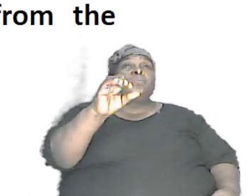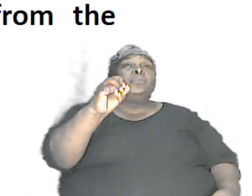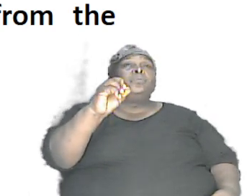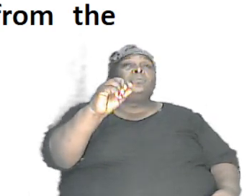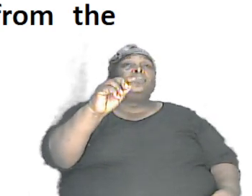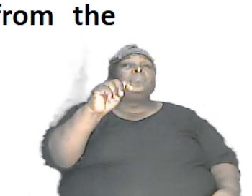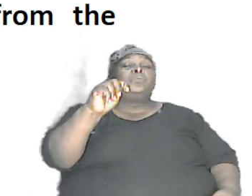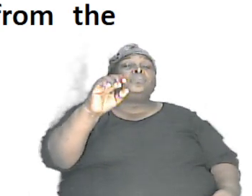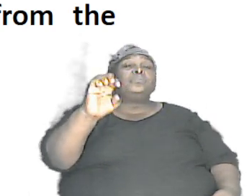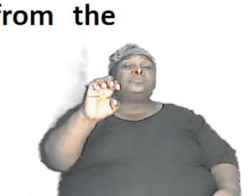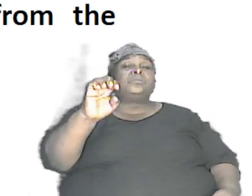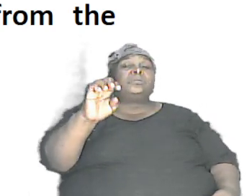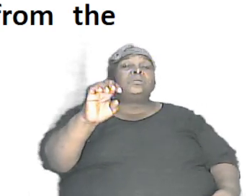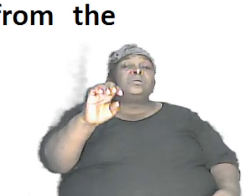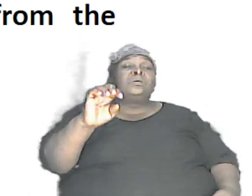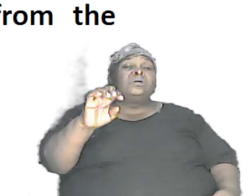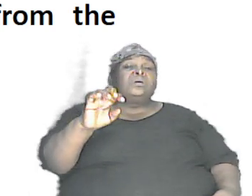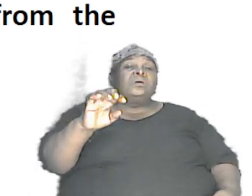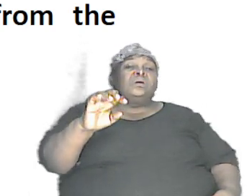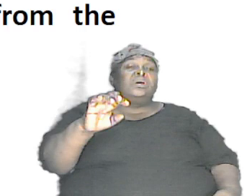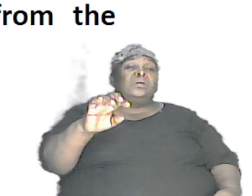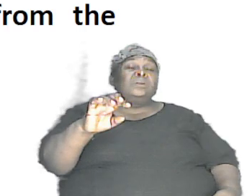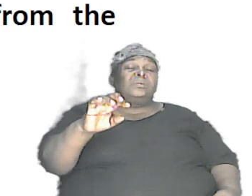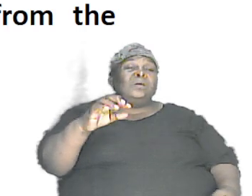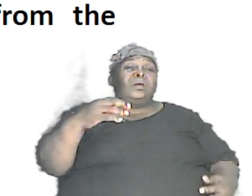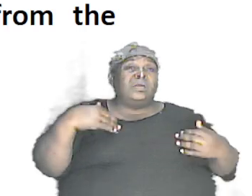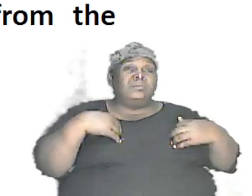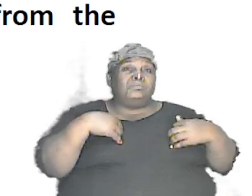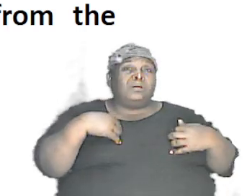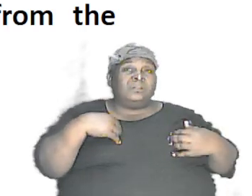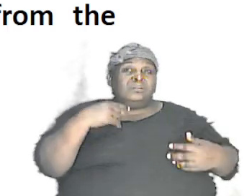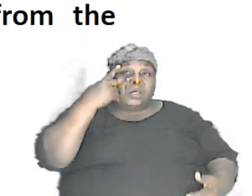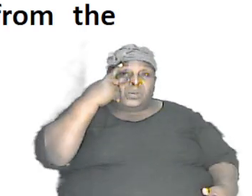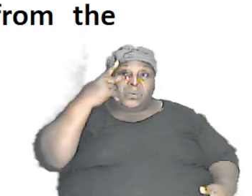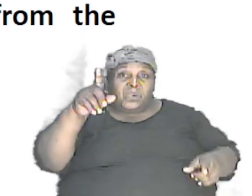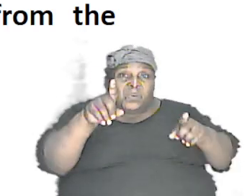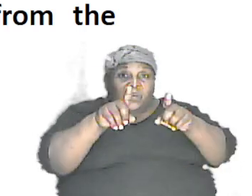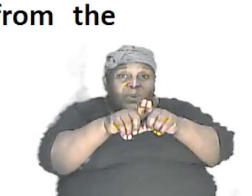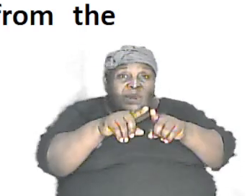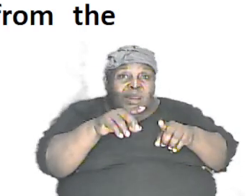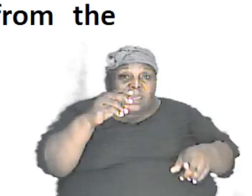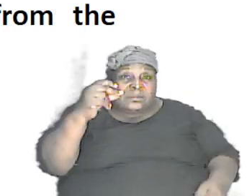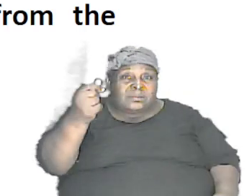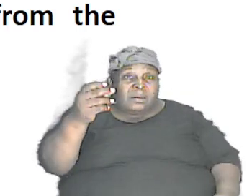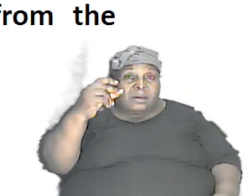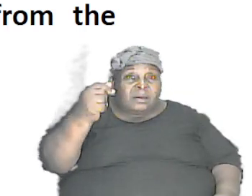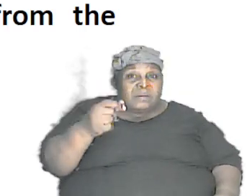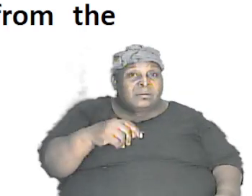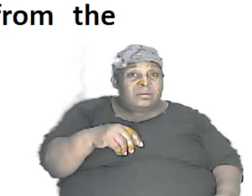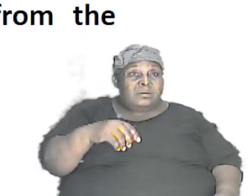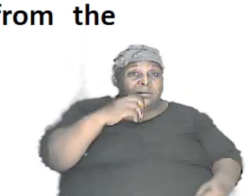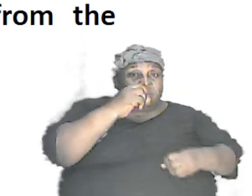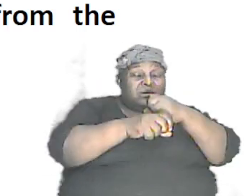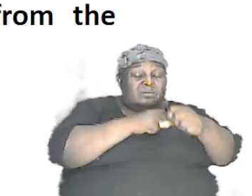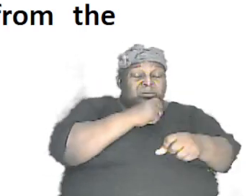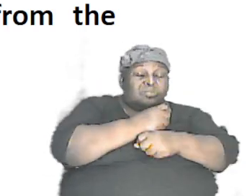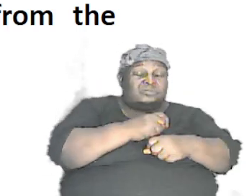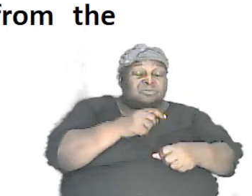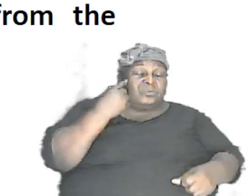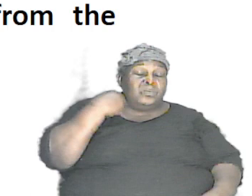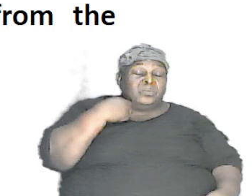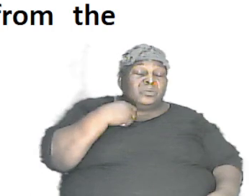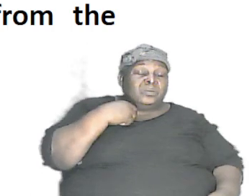that look like dog and you hear they talk about years ago when you're in certain part of the world and those